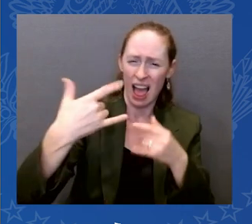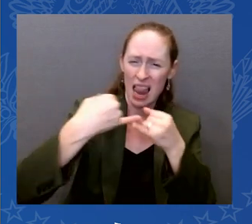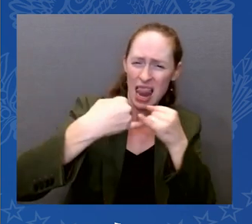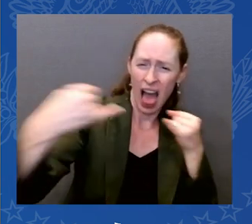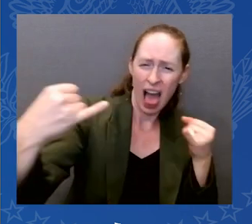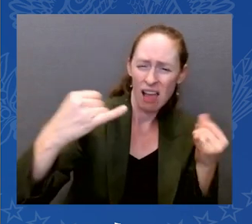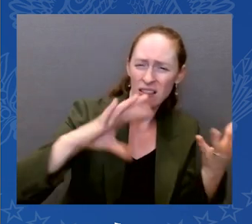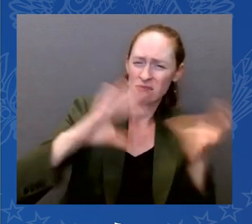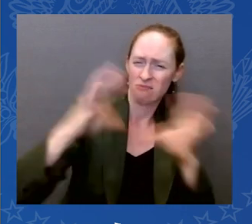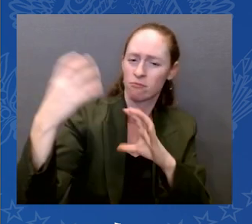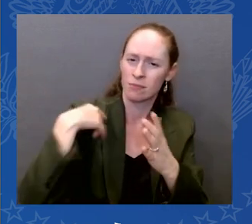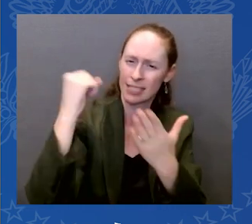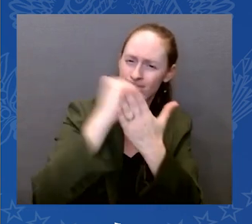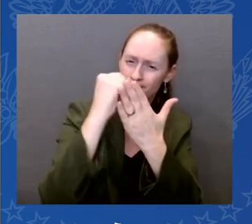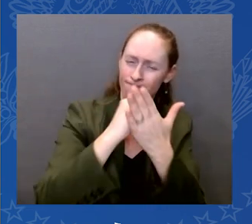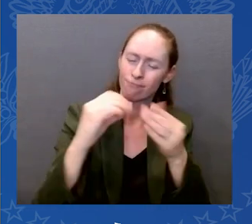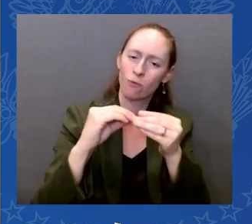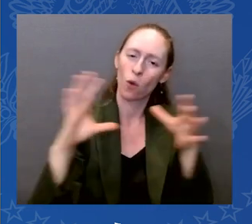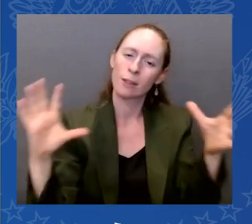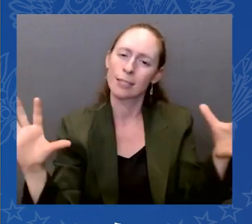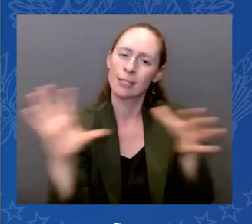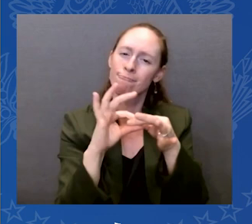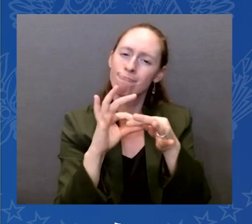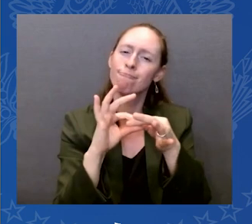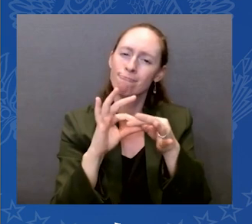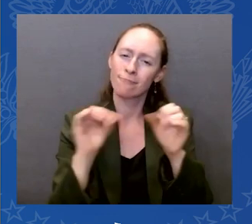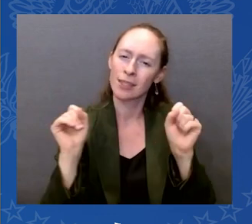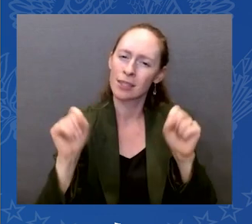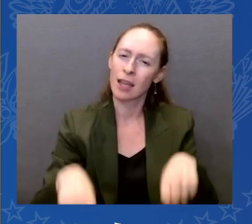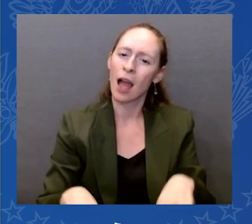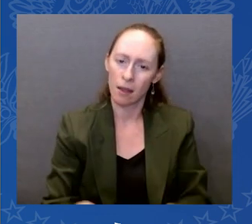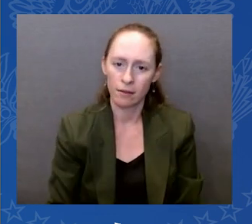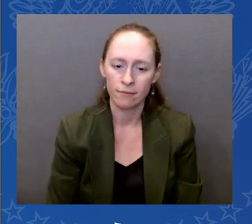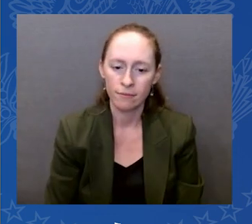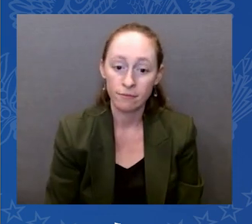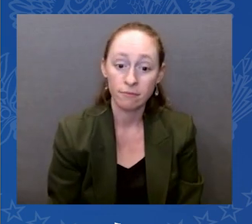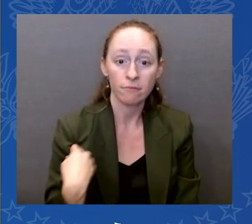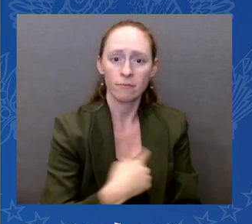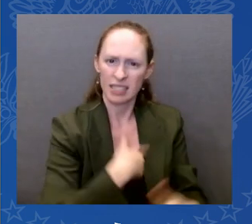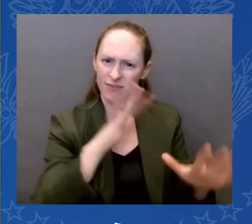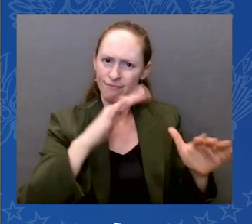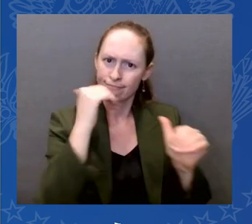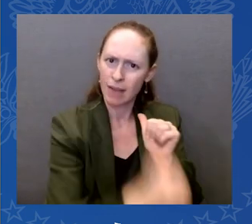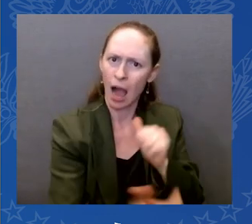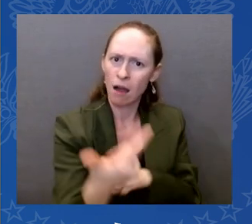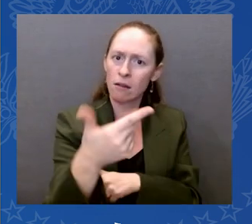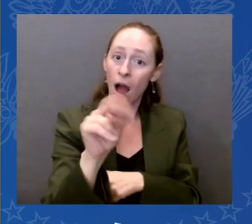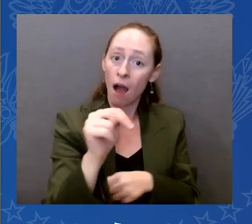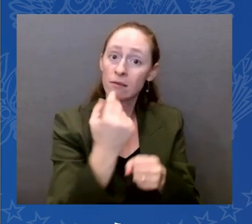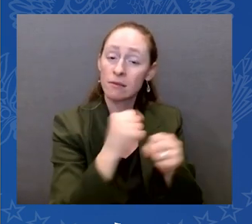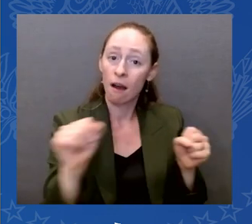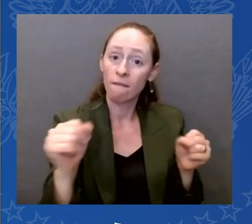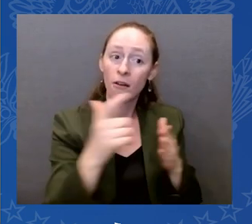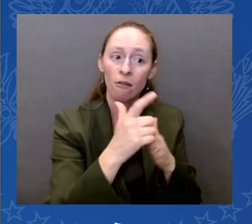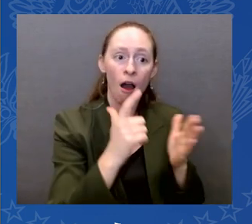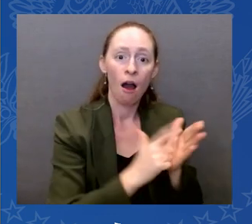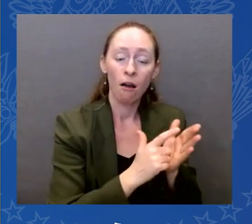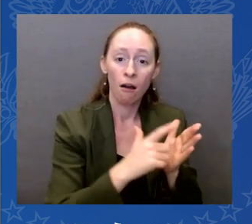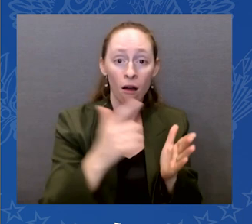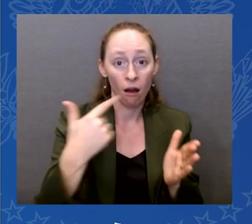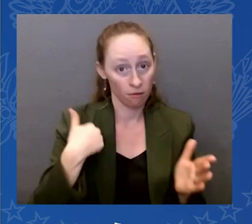clear to you, I'm not stopping here. We're going to ban assault weapons as I did when I was a senator, and that's going to end.